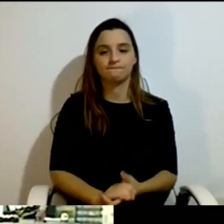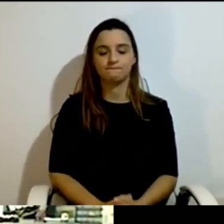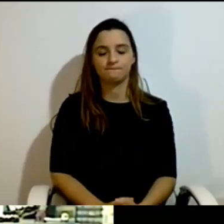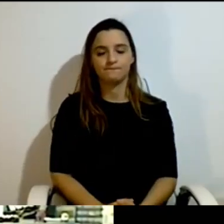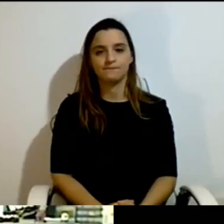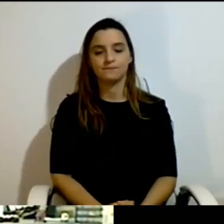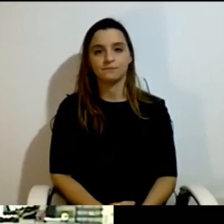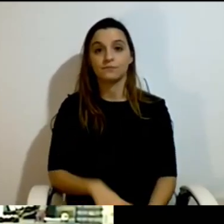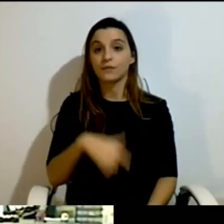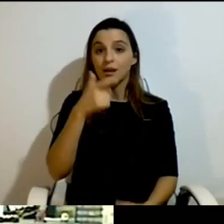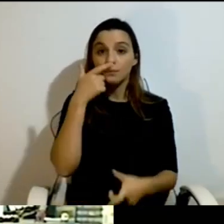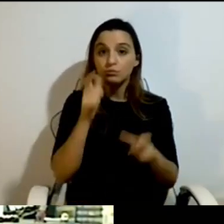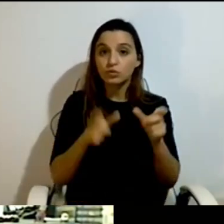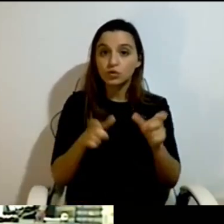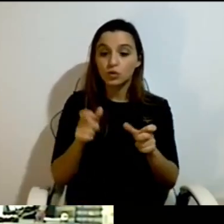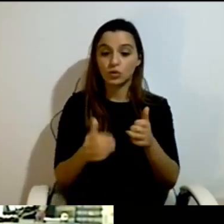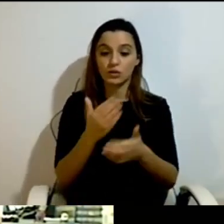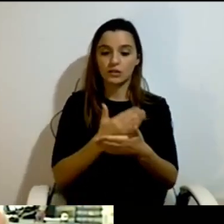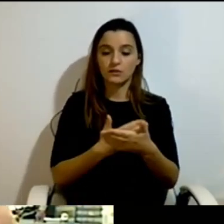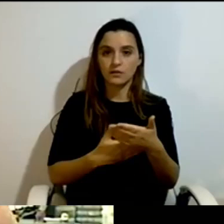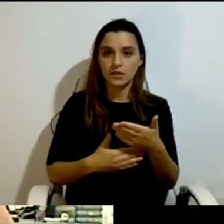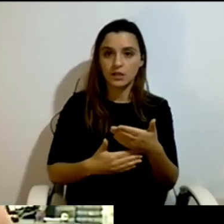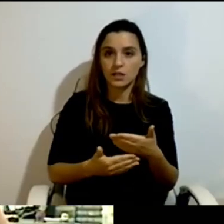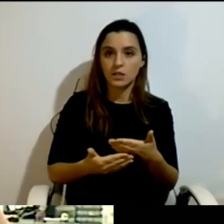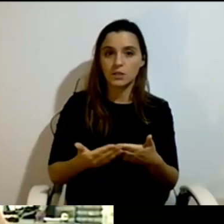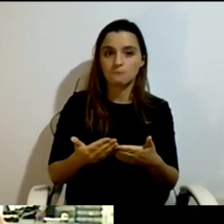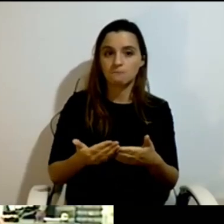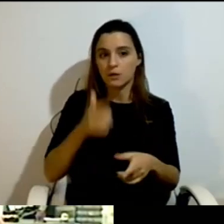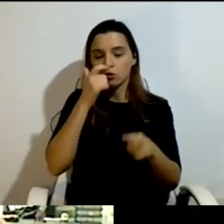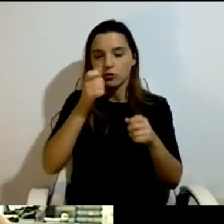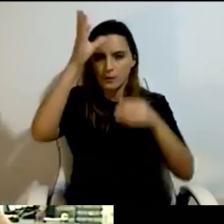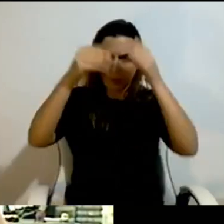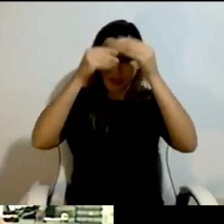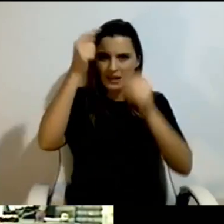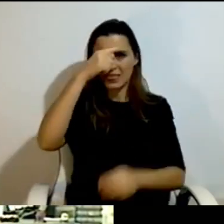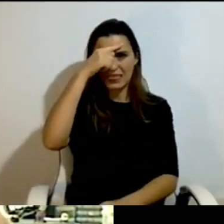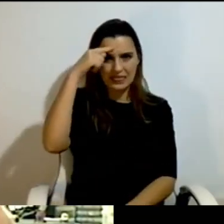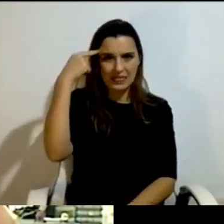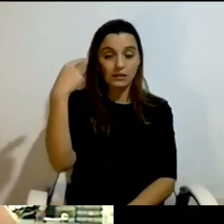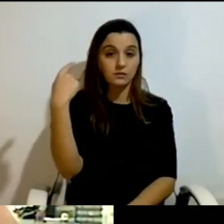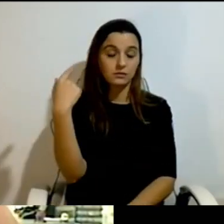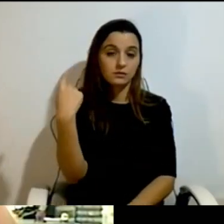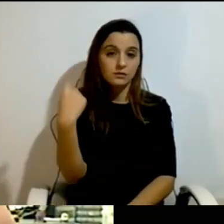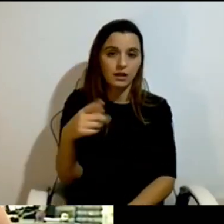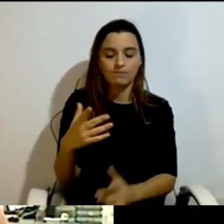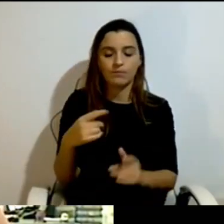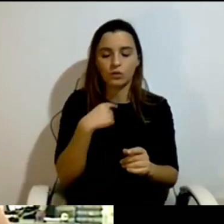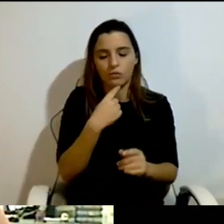to mention. The whole model was delayed for more than two years